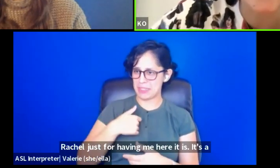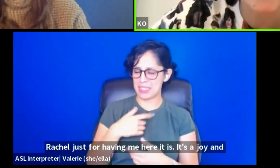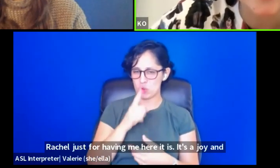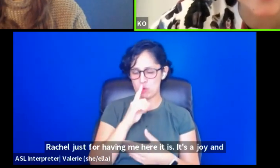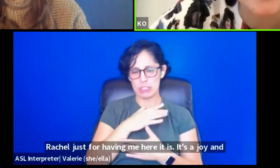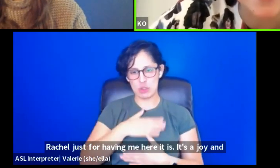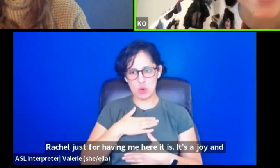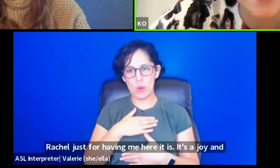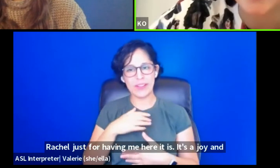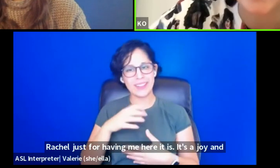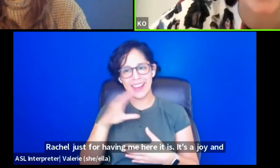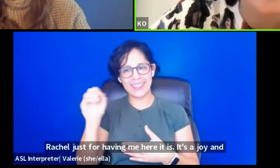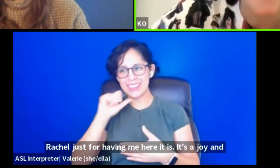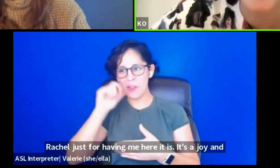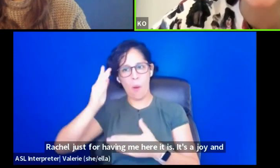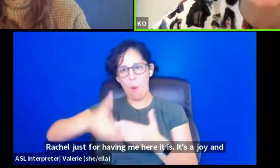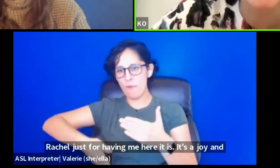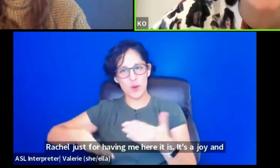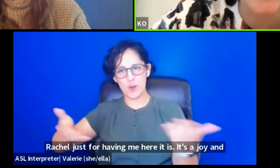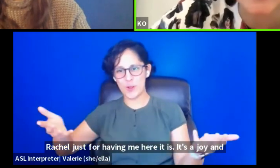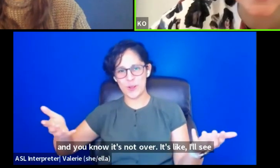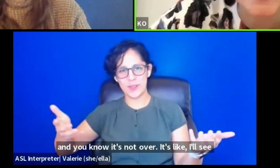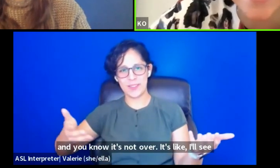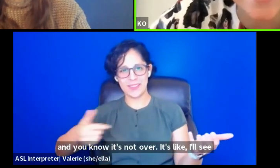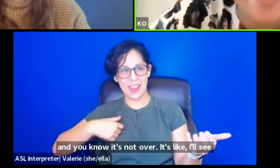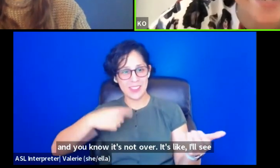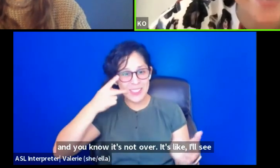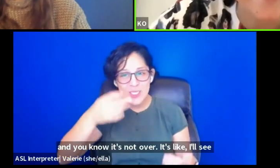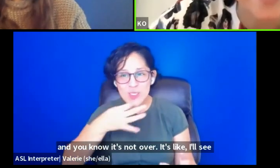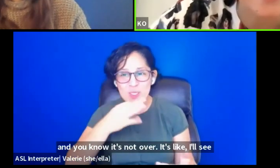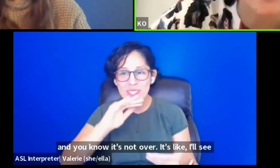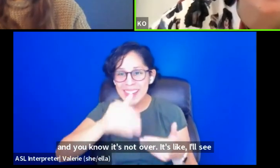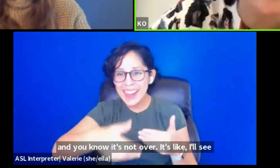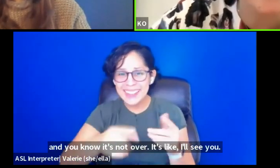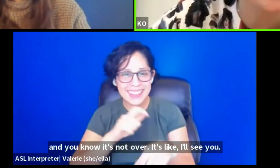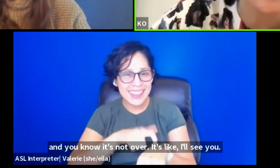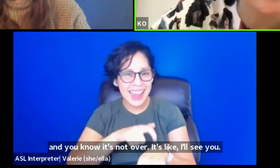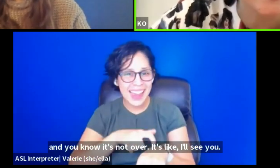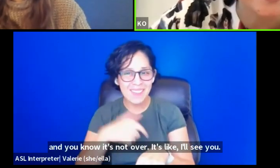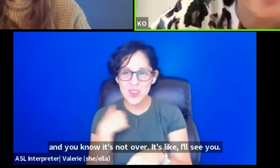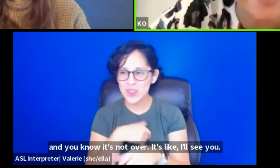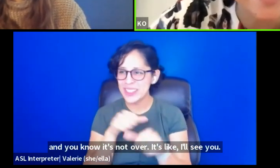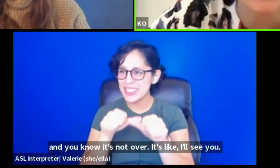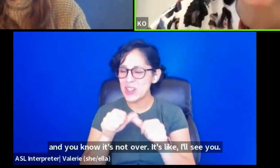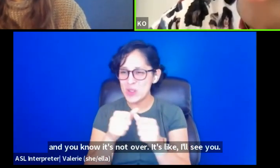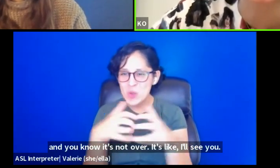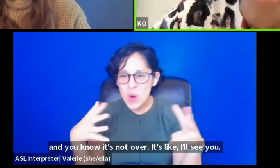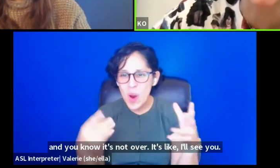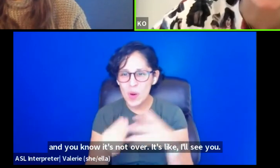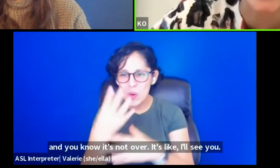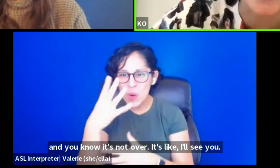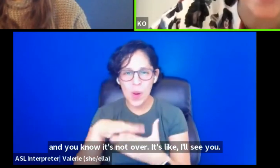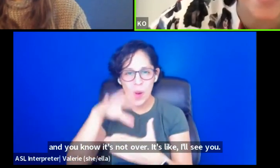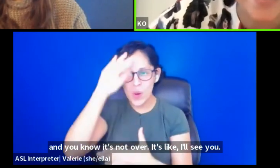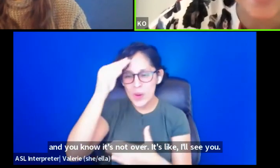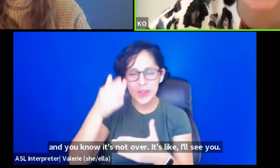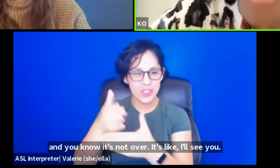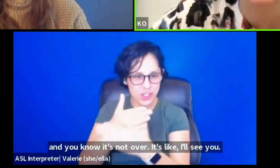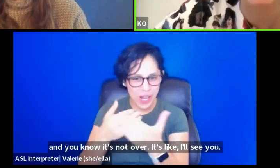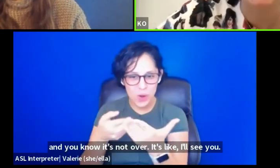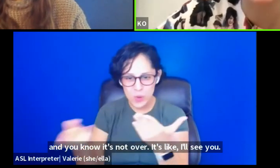it's not over. It's like, I'll see you. I'll see you the next time as we grow and learn and share resources.